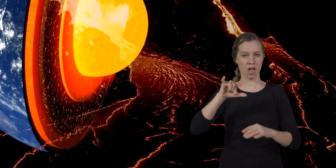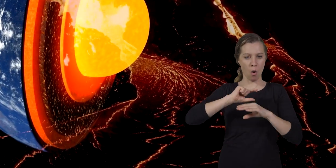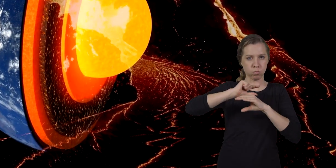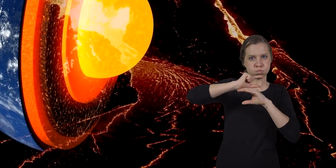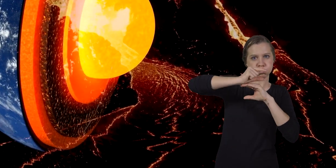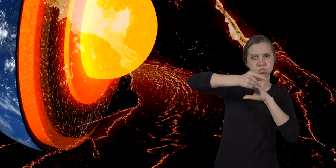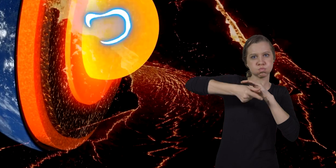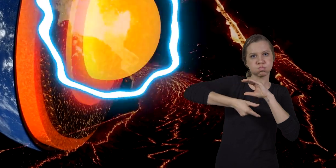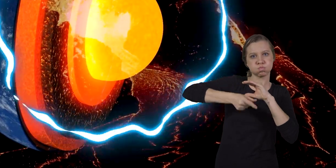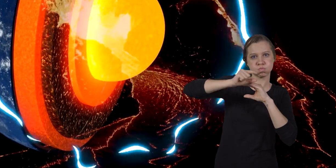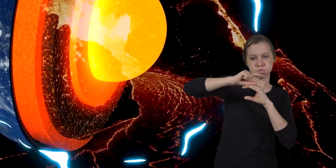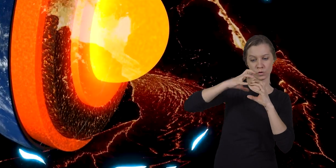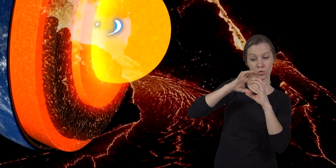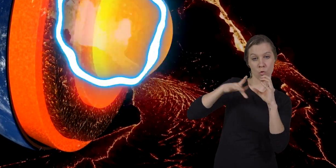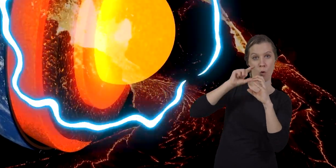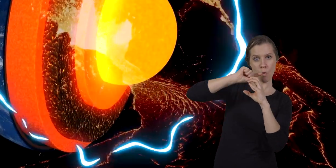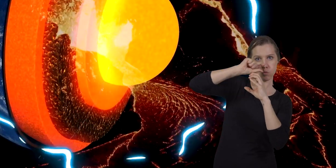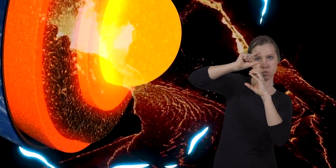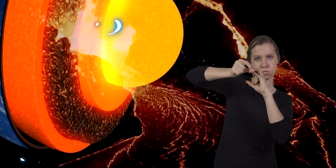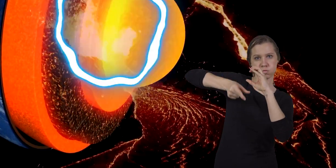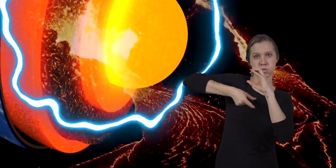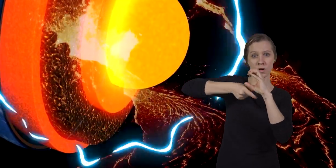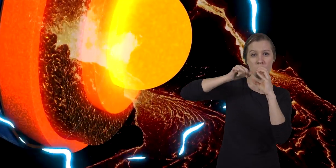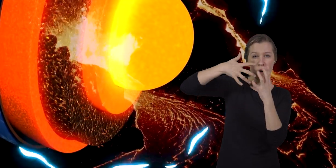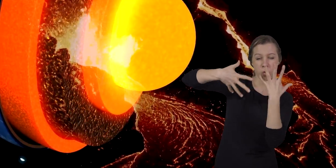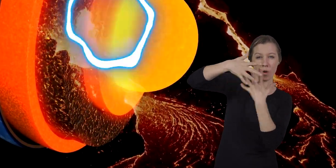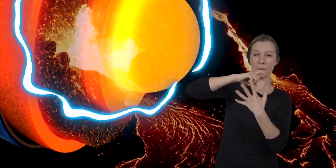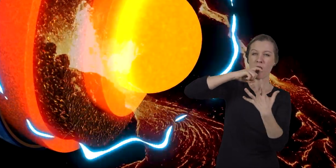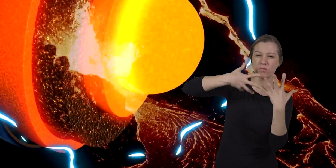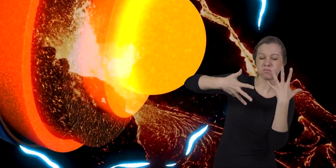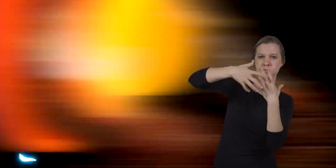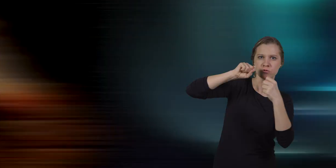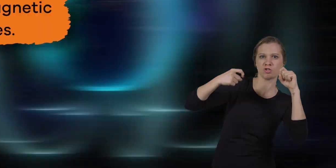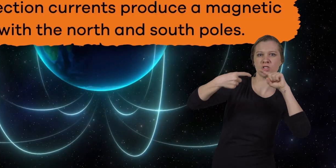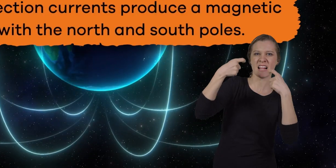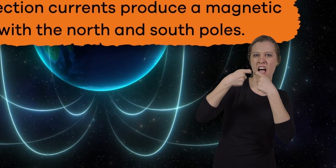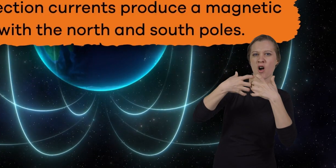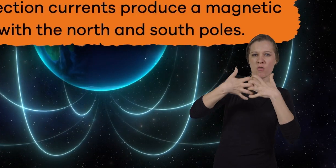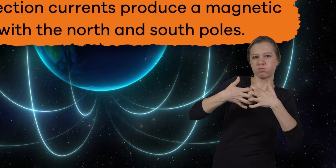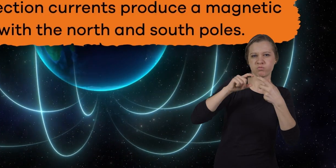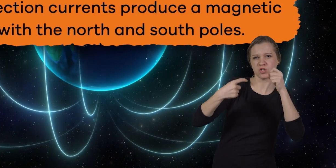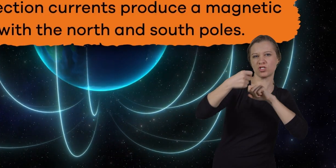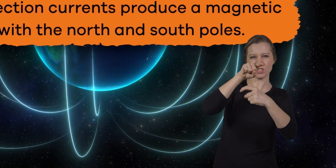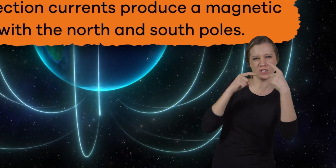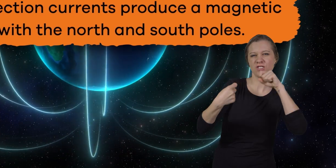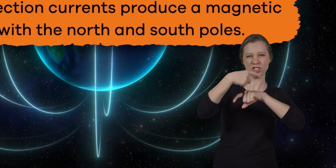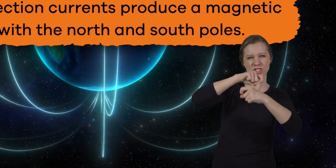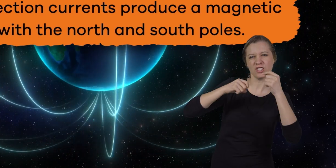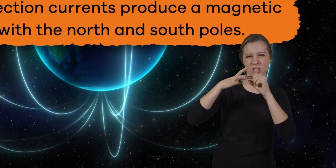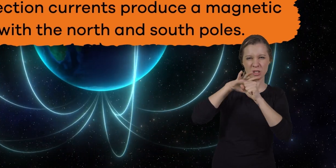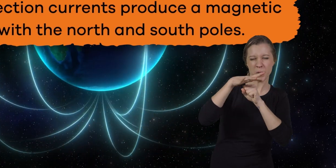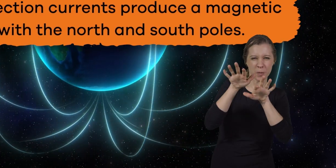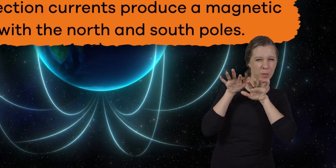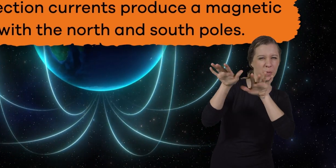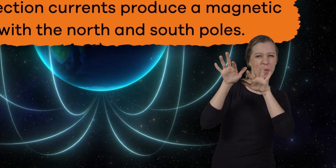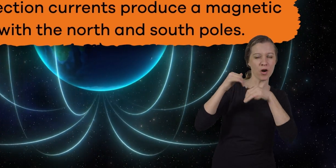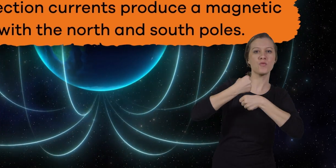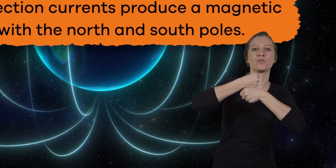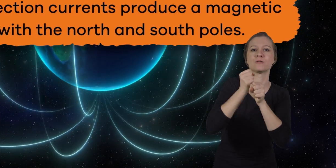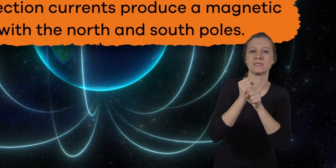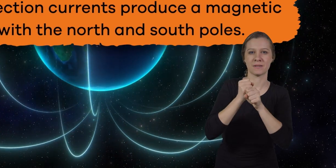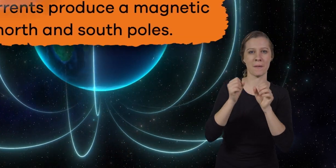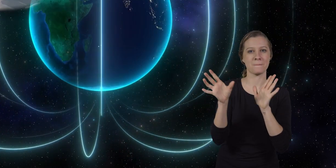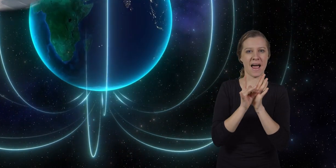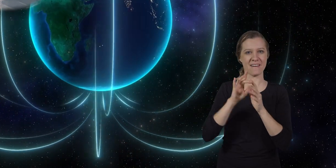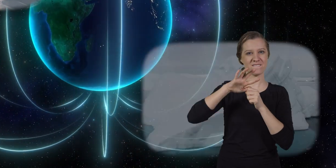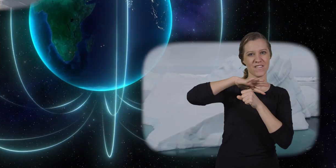outer core the movement of these metals acts like an electric generator creating convection currents that produce a magnetic